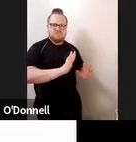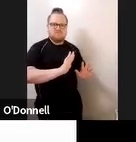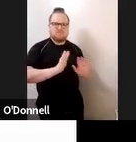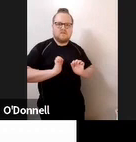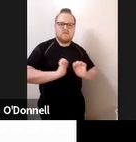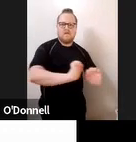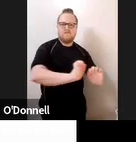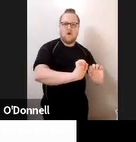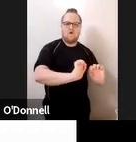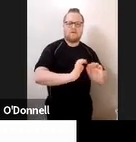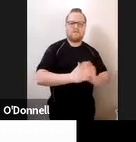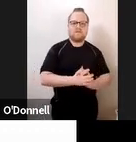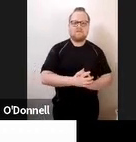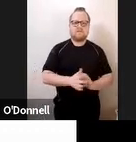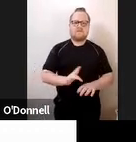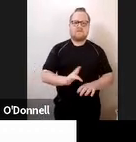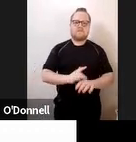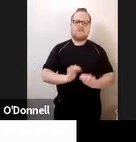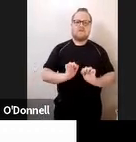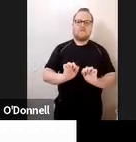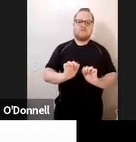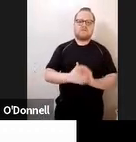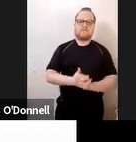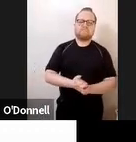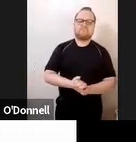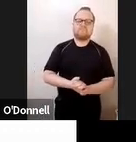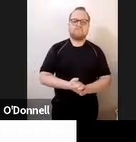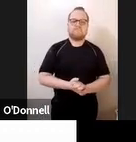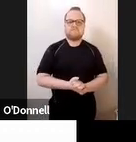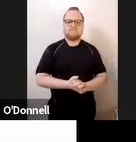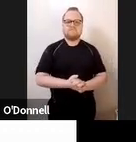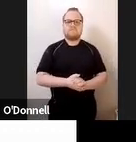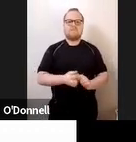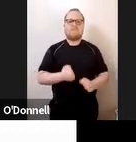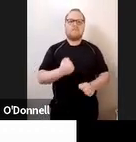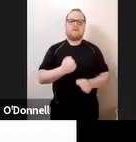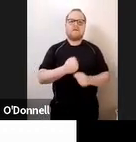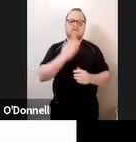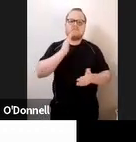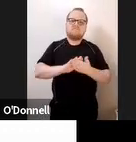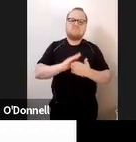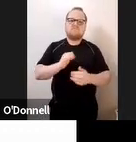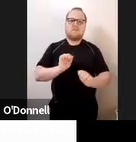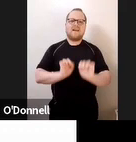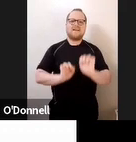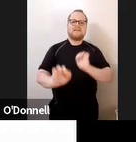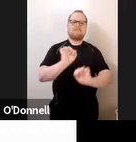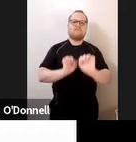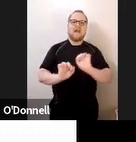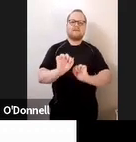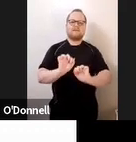contact with their skin. This makes them defensive about anything, anybody touching them.